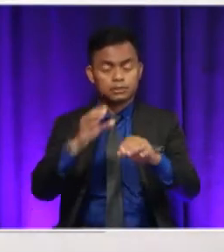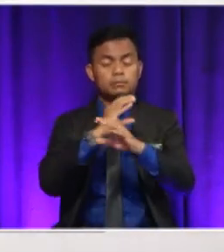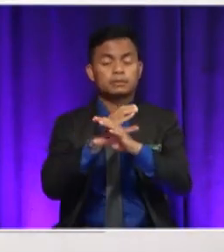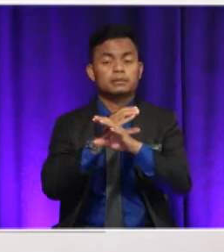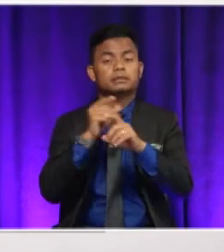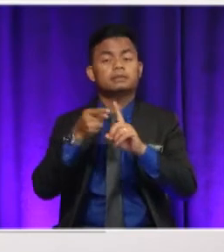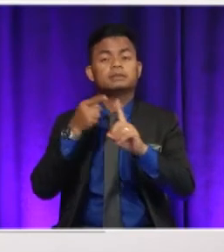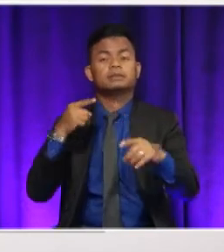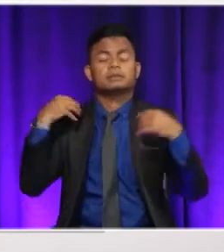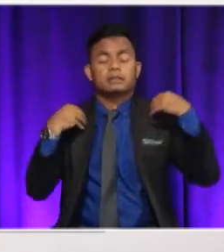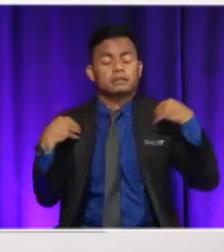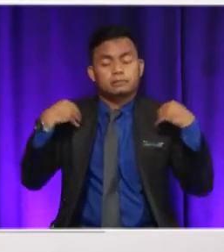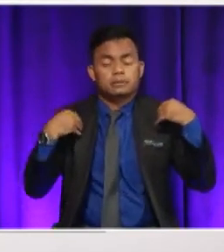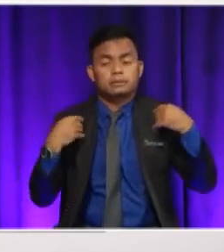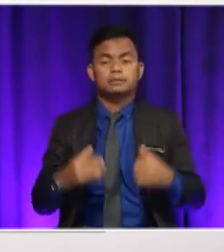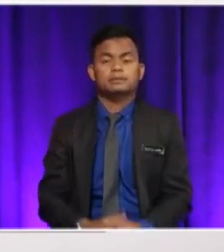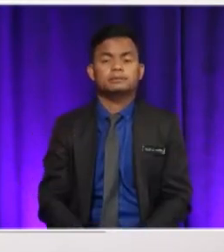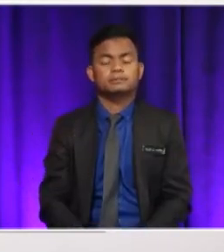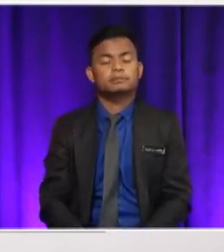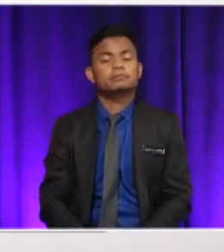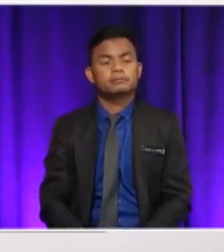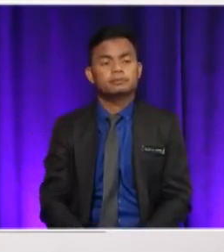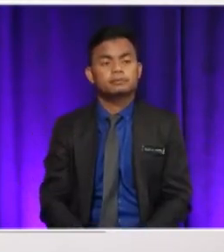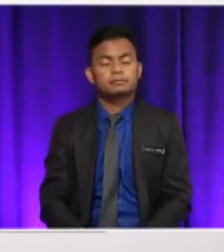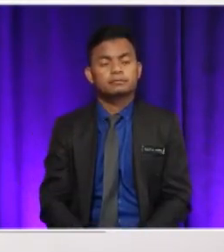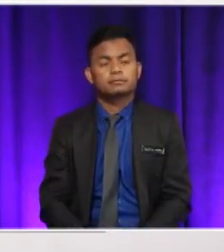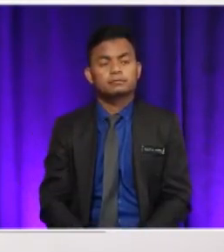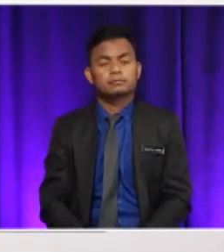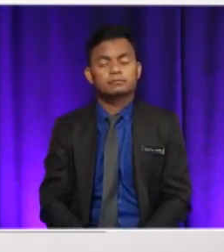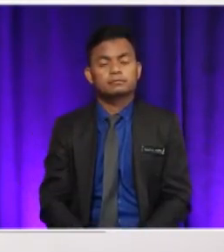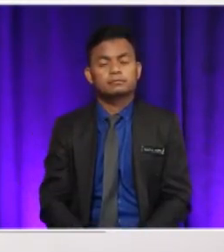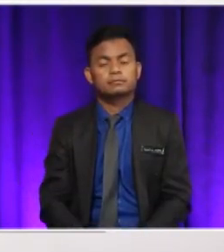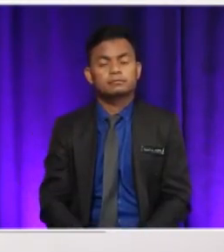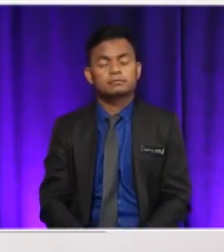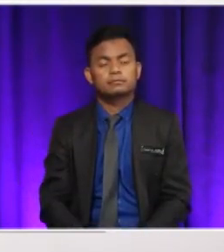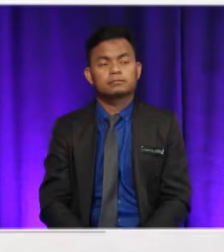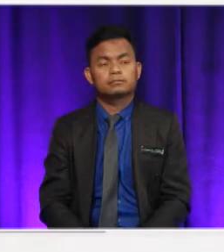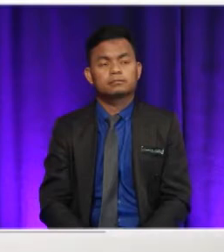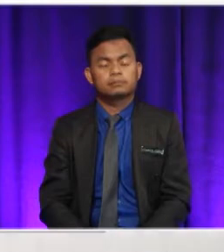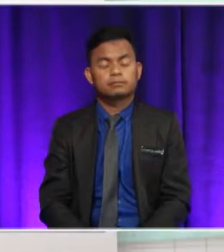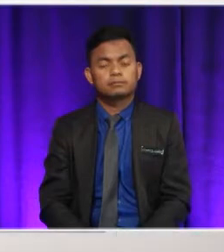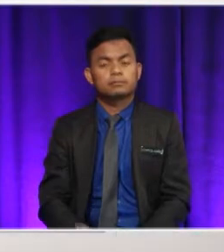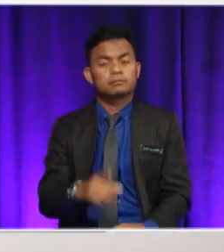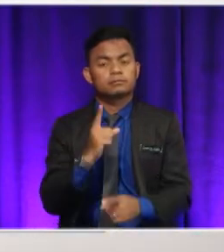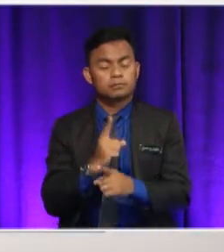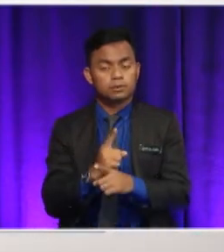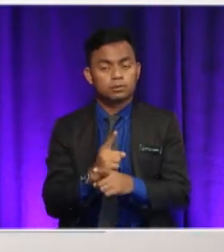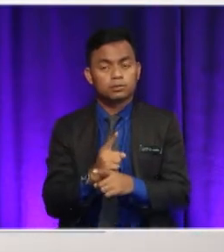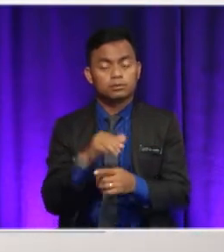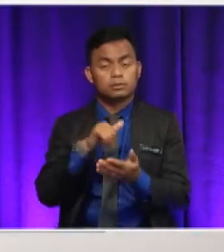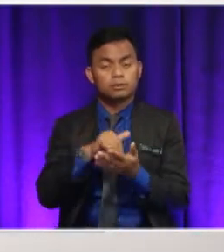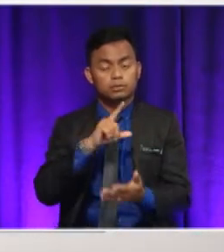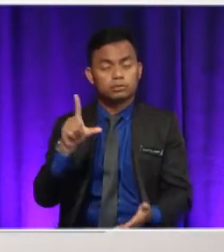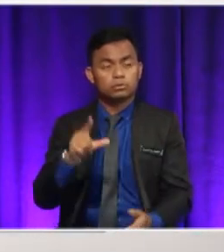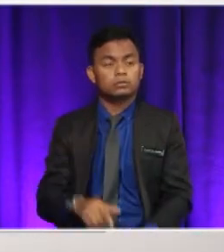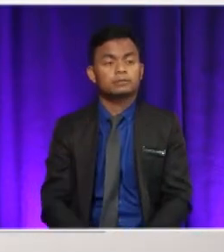animals and insects. Aha, animals. Yes, that's the main idea. This paragraph